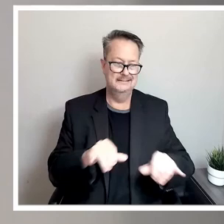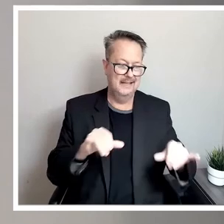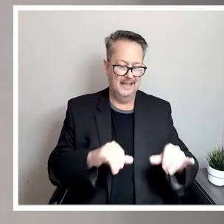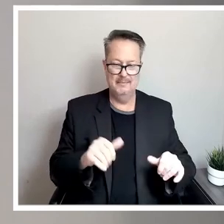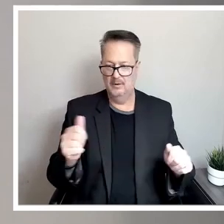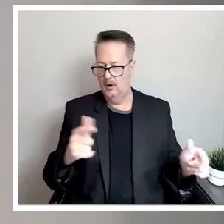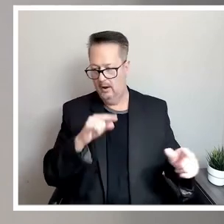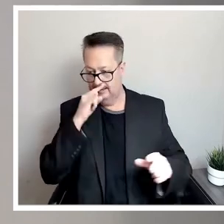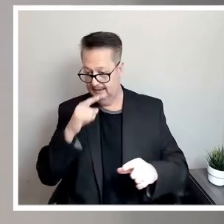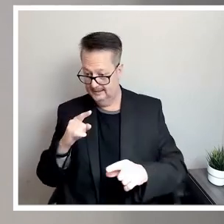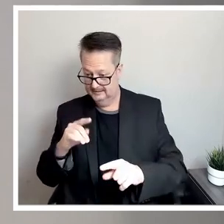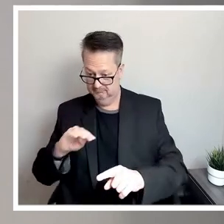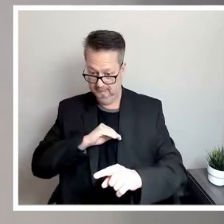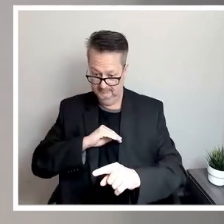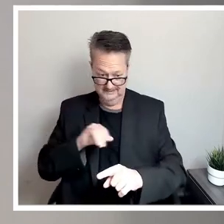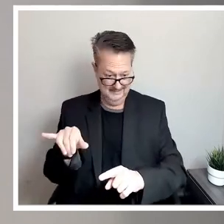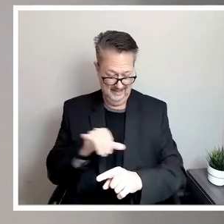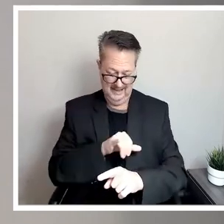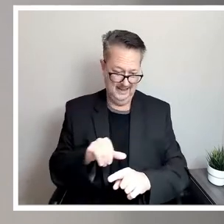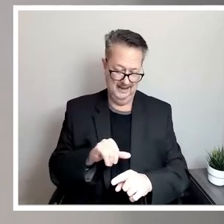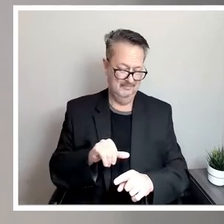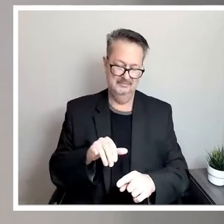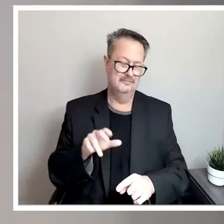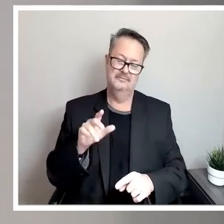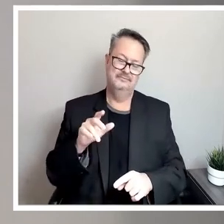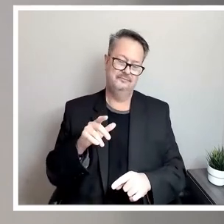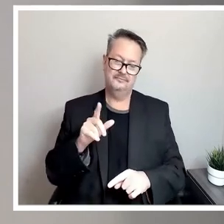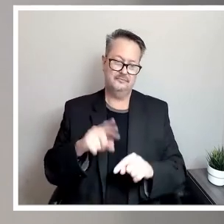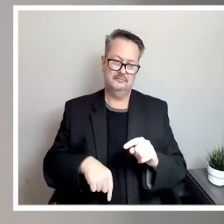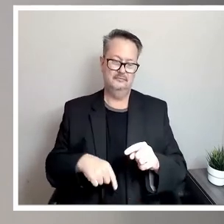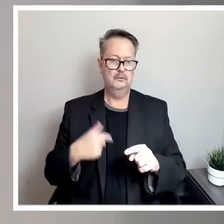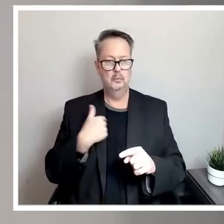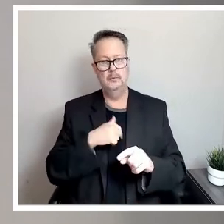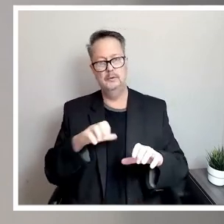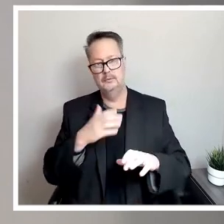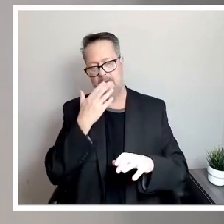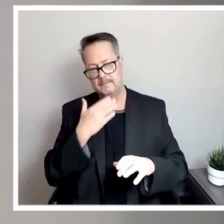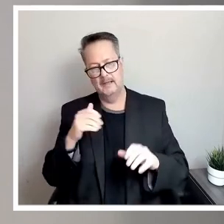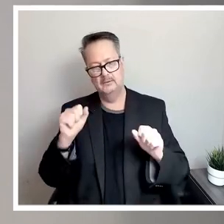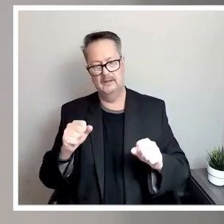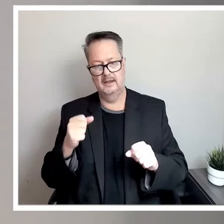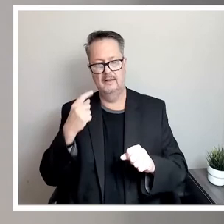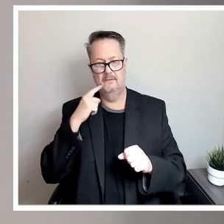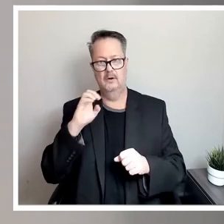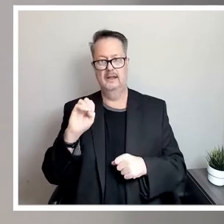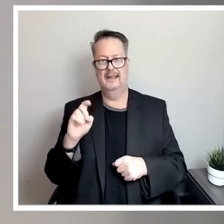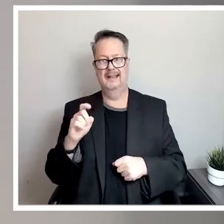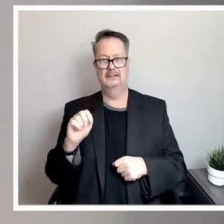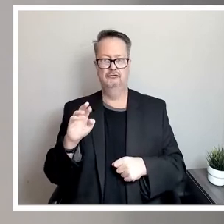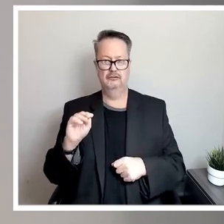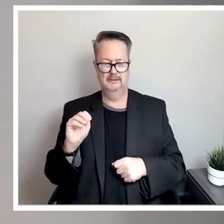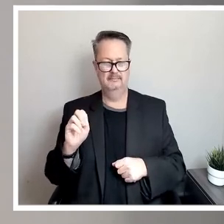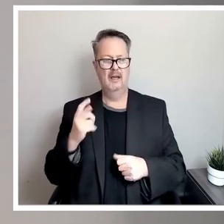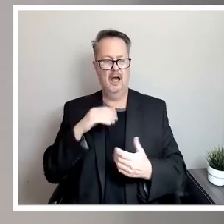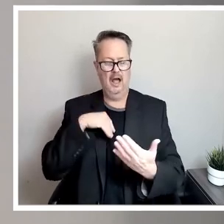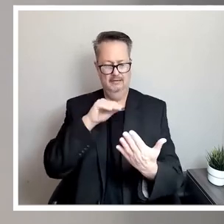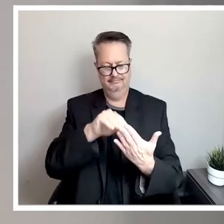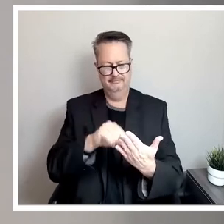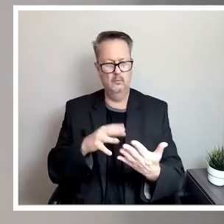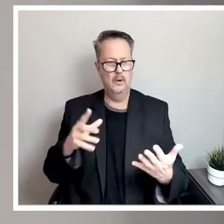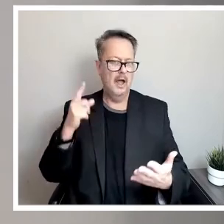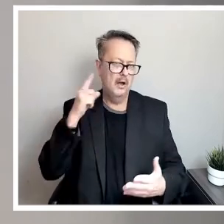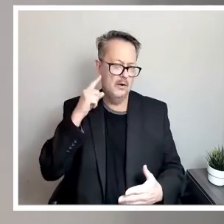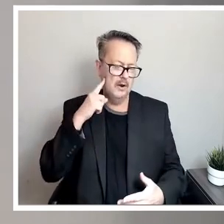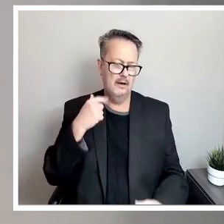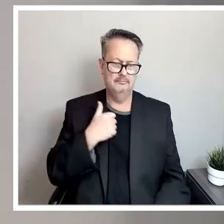so we are doing the best that we can under extreme circumstances. So here are the things that I heard and hope, and I apologize if I